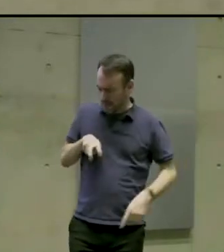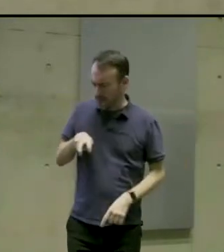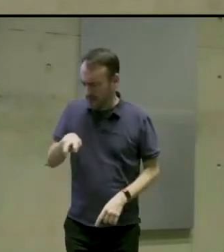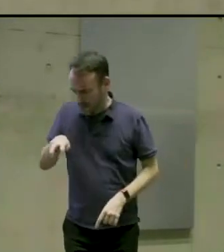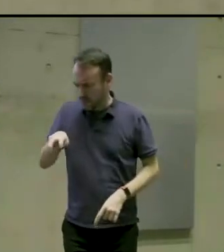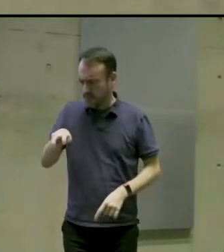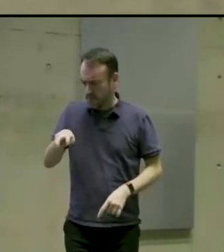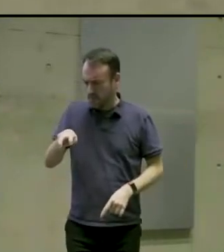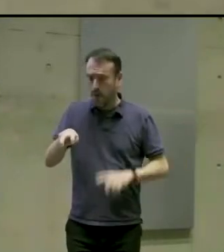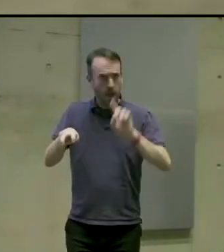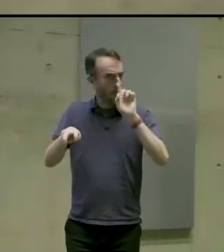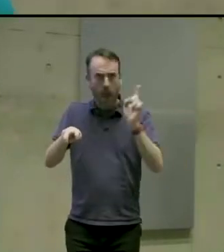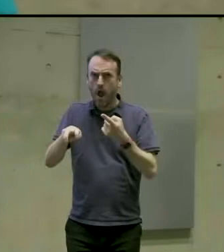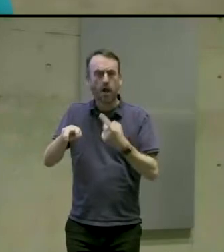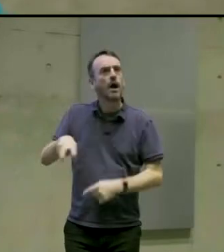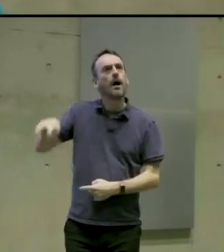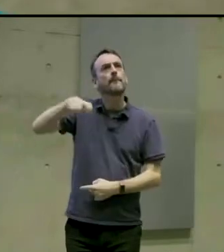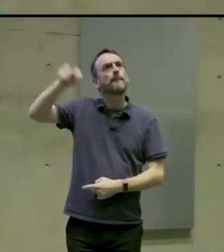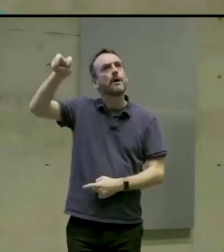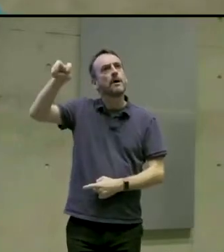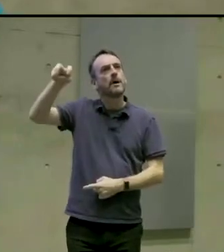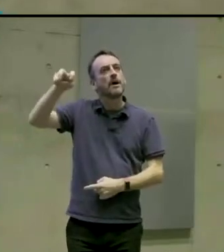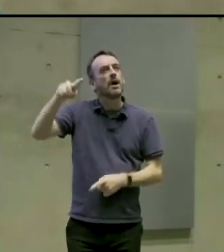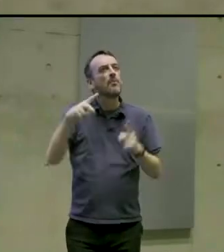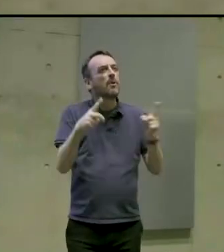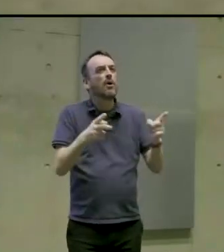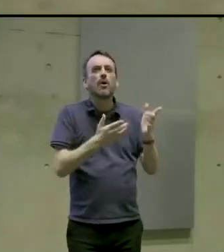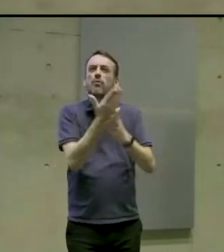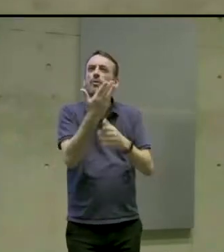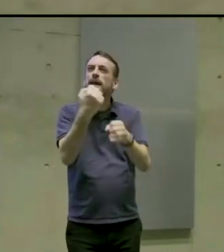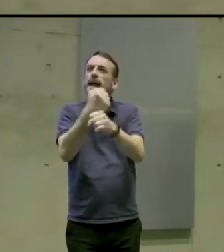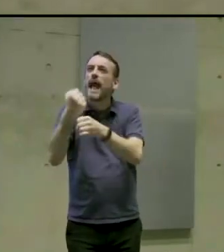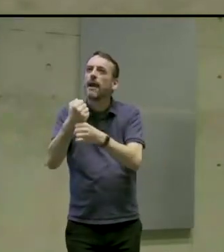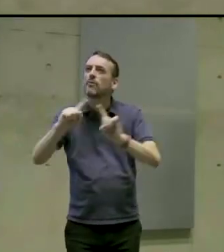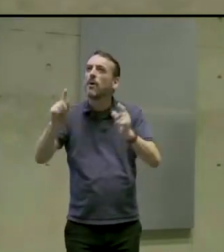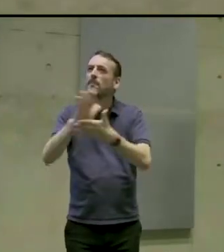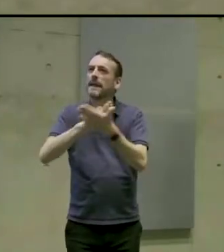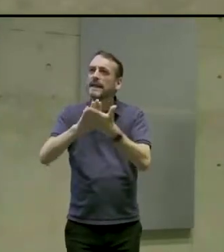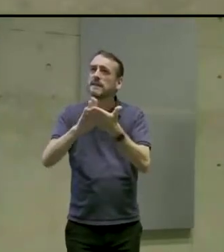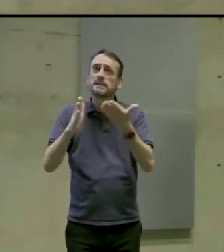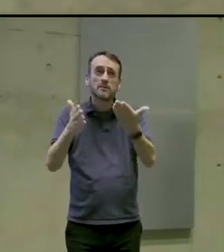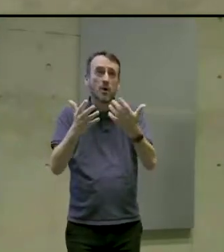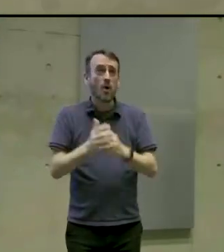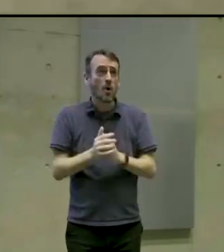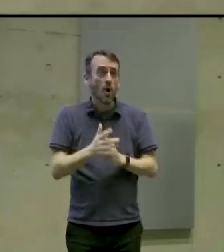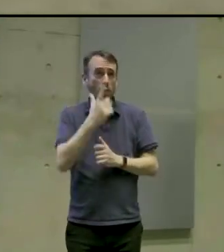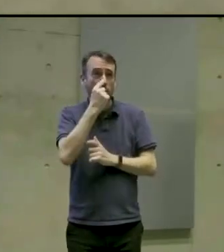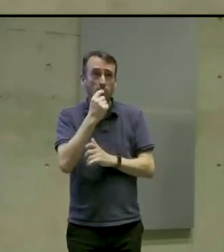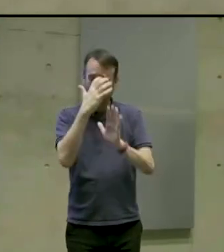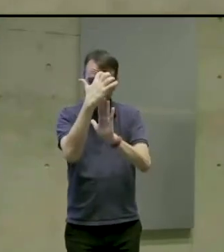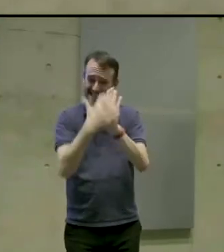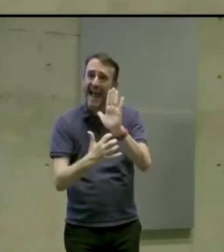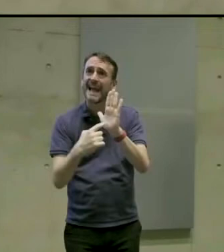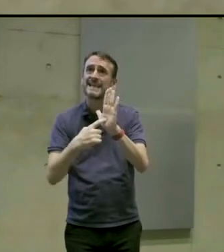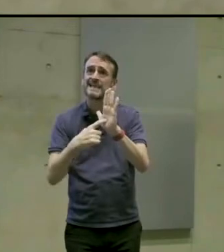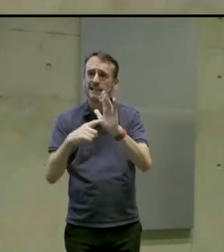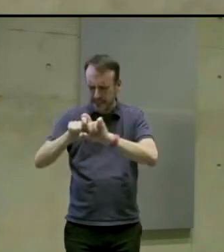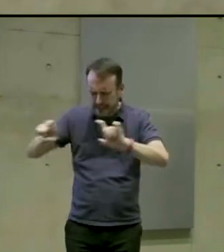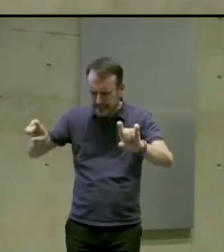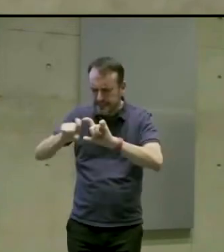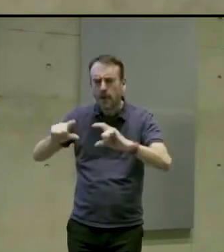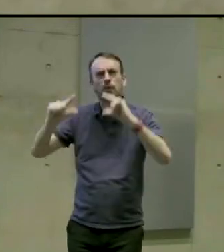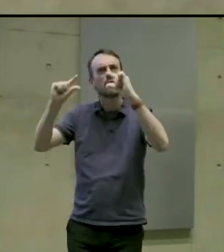In games this can be as simple as text being too small to read or not high enough contrast.